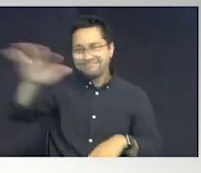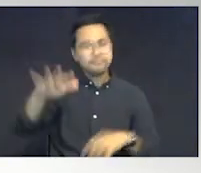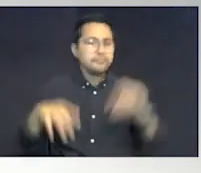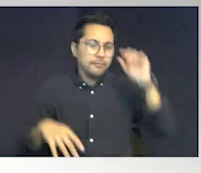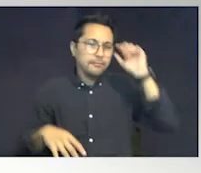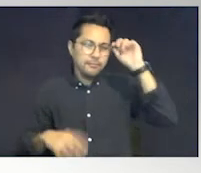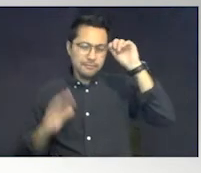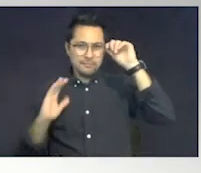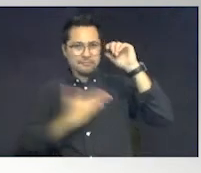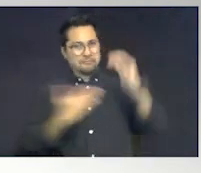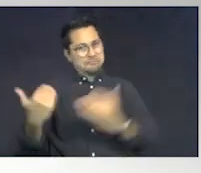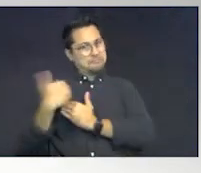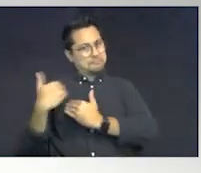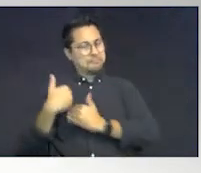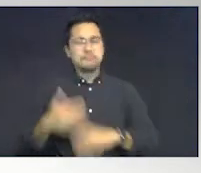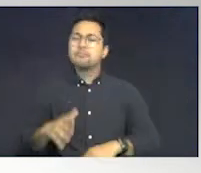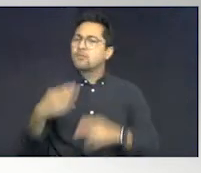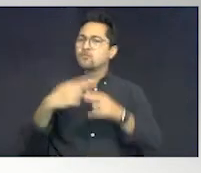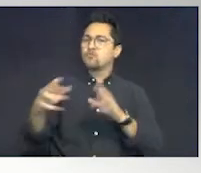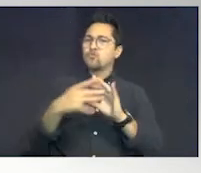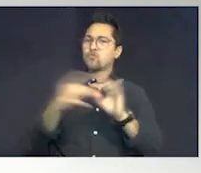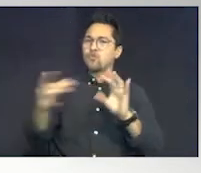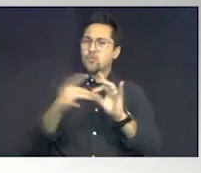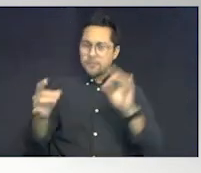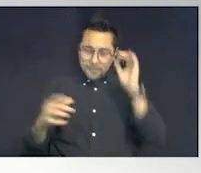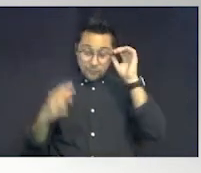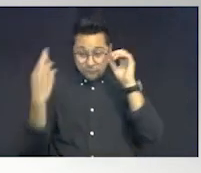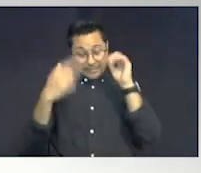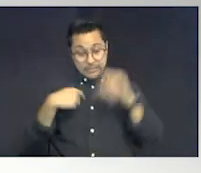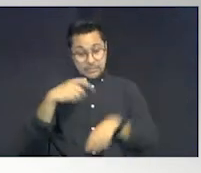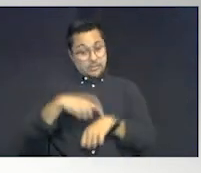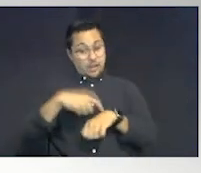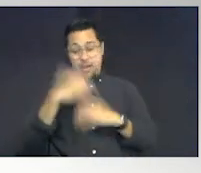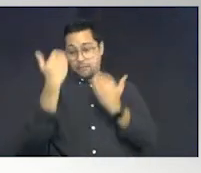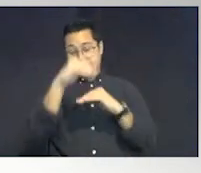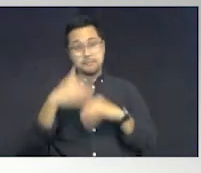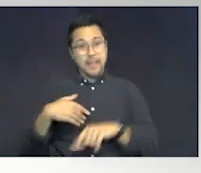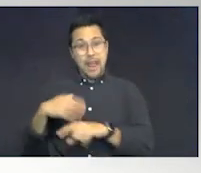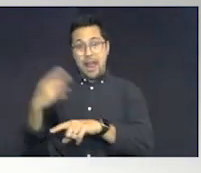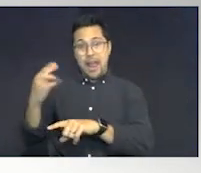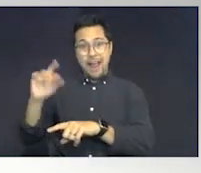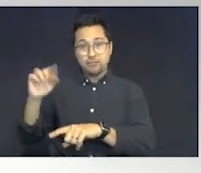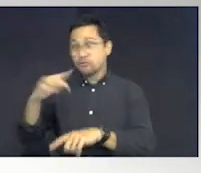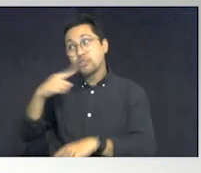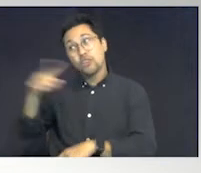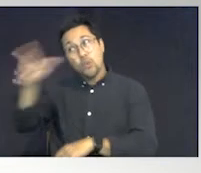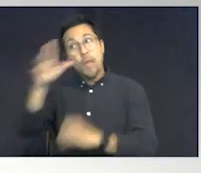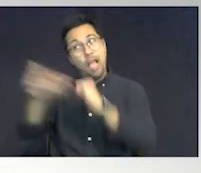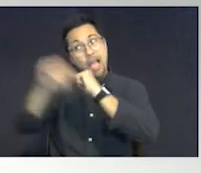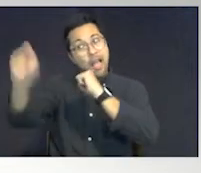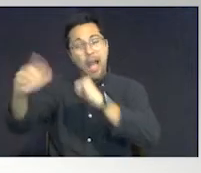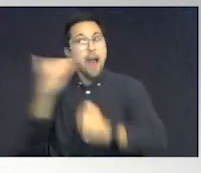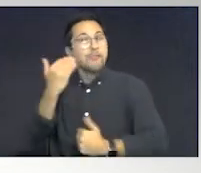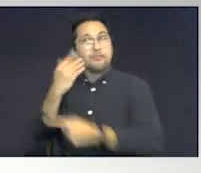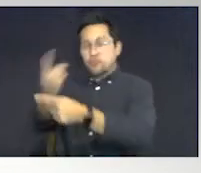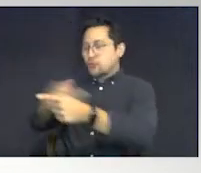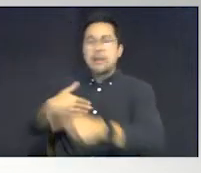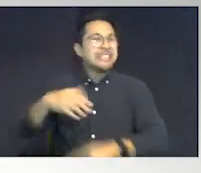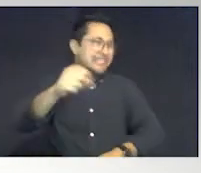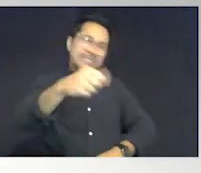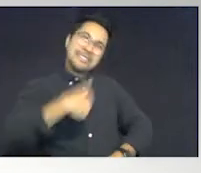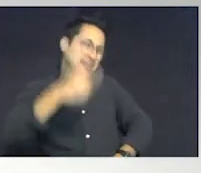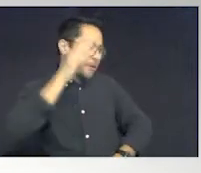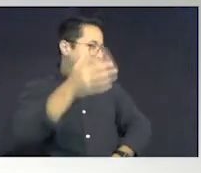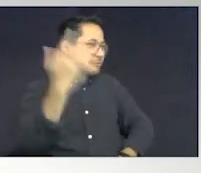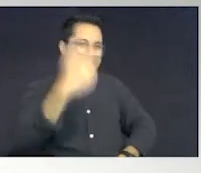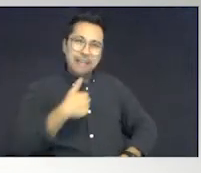I'll go really quickly on a story. We are very limited on time. you know, Hector's like, you're going to talk too much. I know you are. And I am because I'm